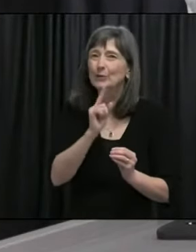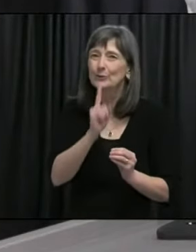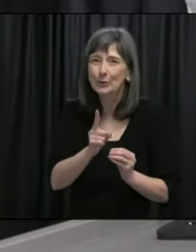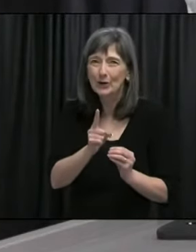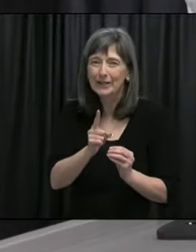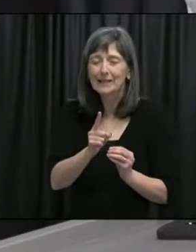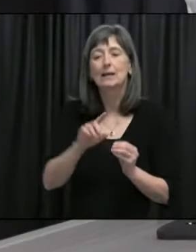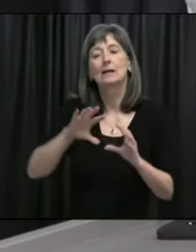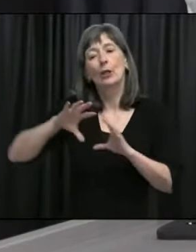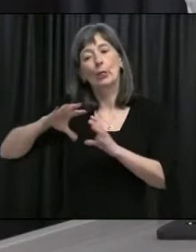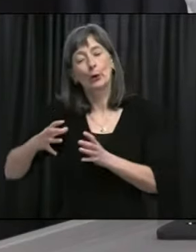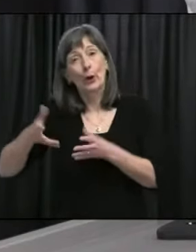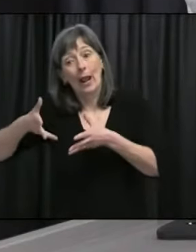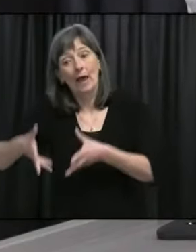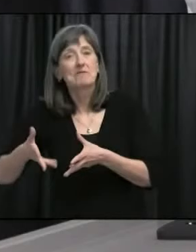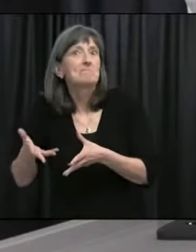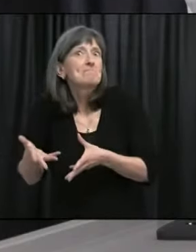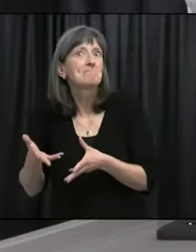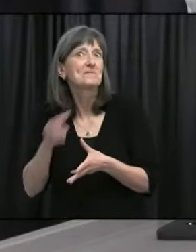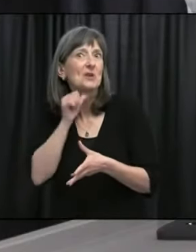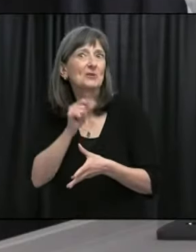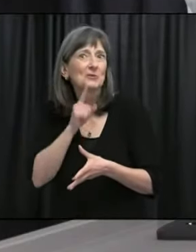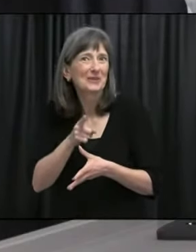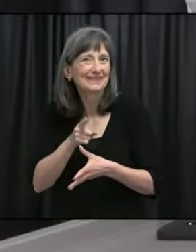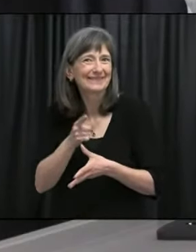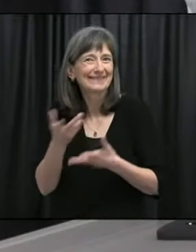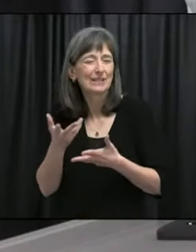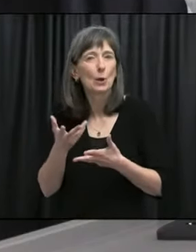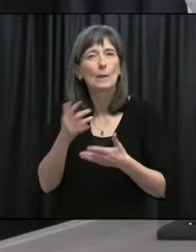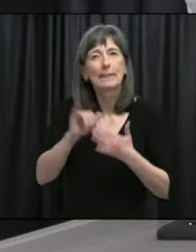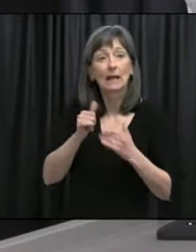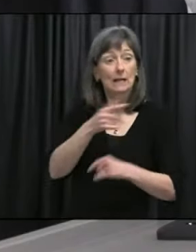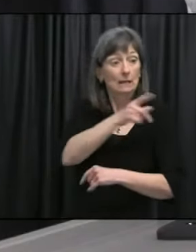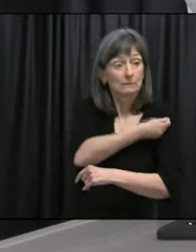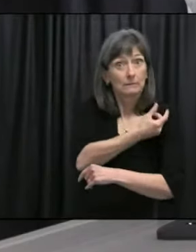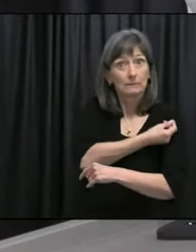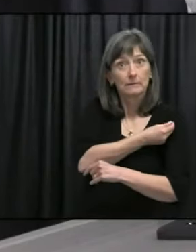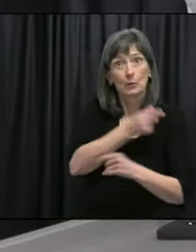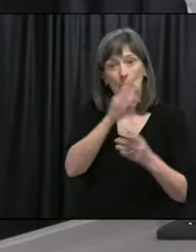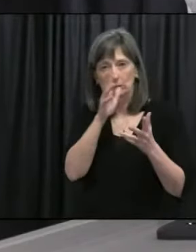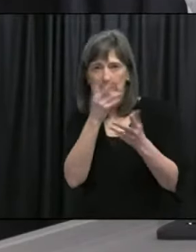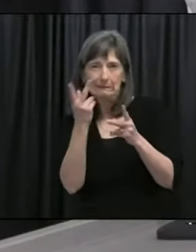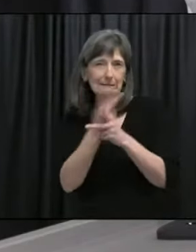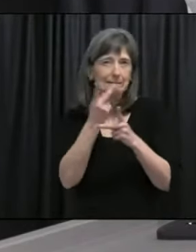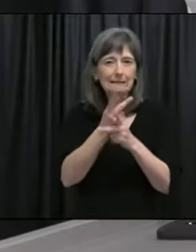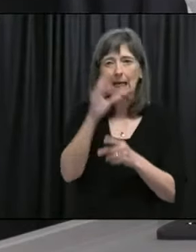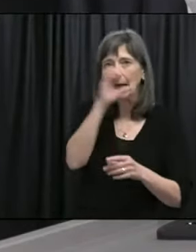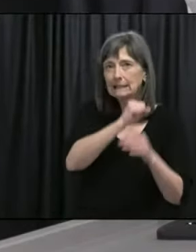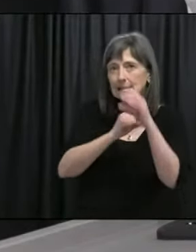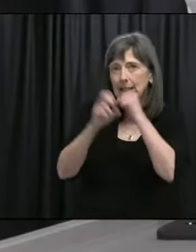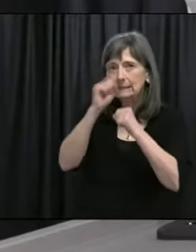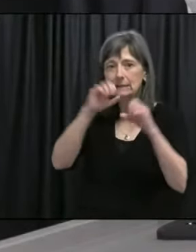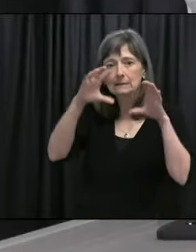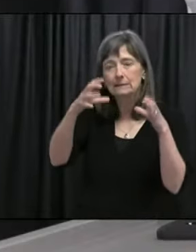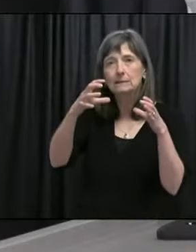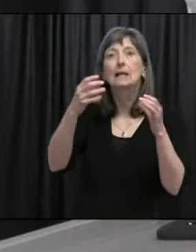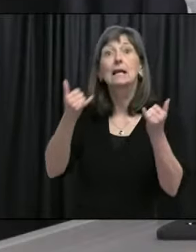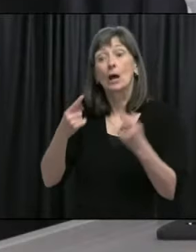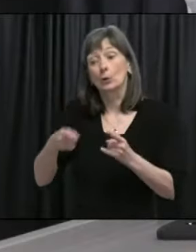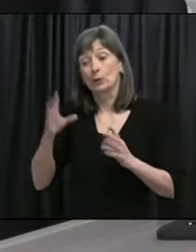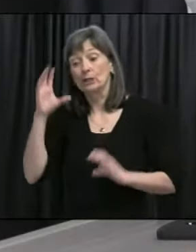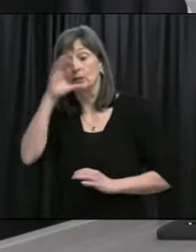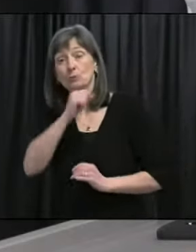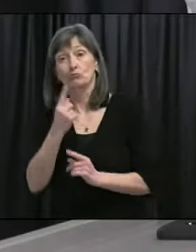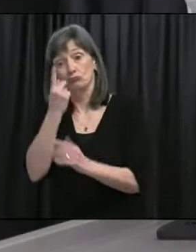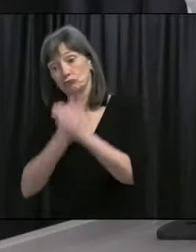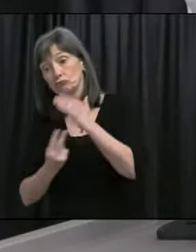because of the way we estimated those numbers. But the final addition will come towards the end of June.